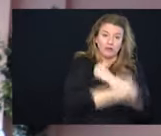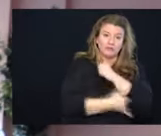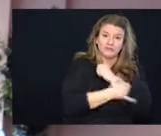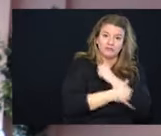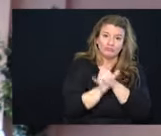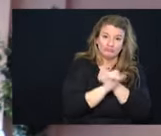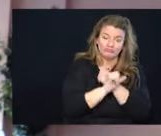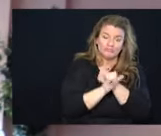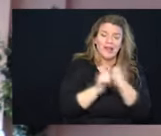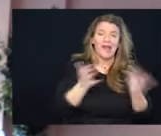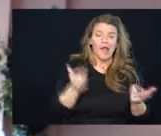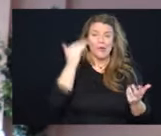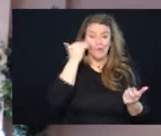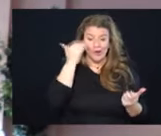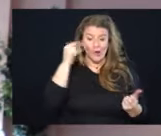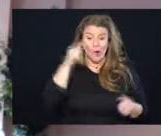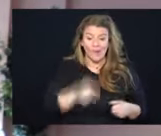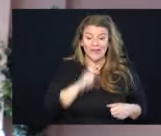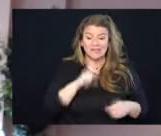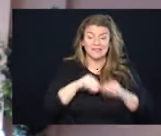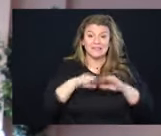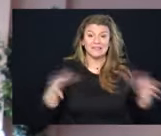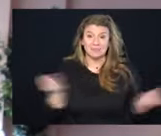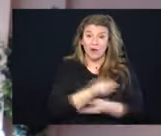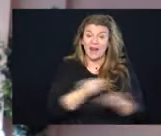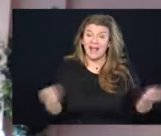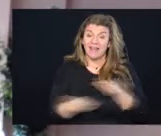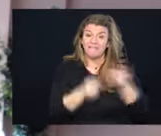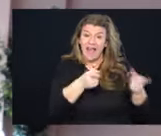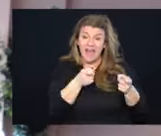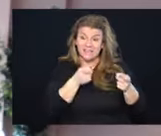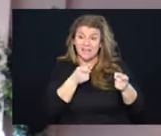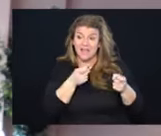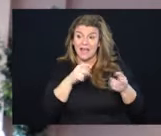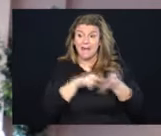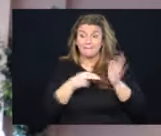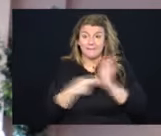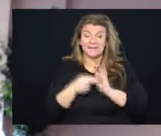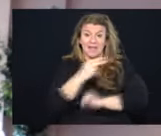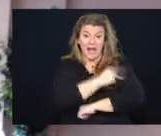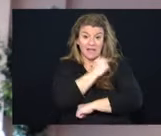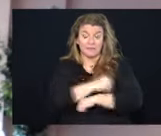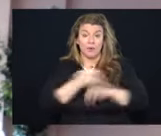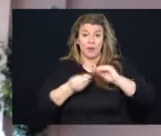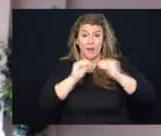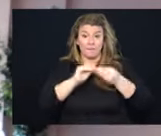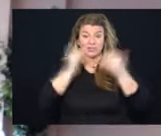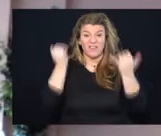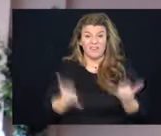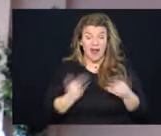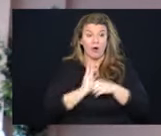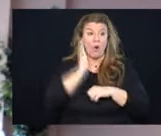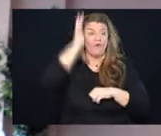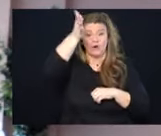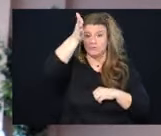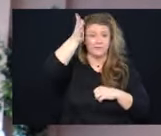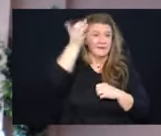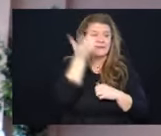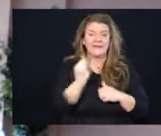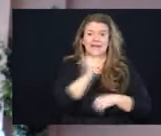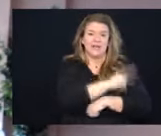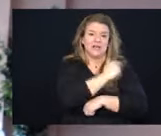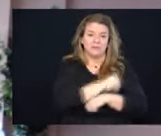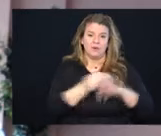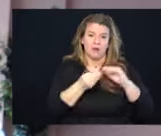And we know that this is spreading very rapidly and leading the hospital numbers that have now exceeded any hospital